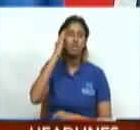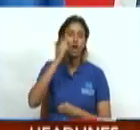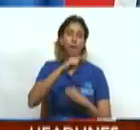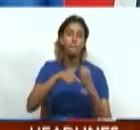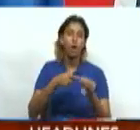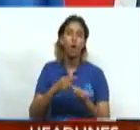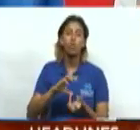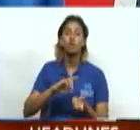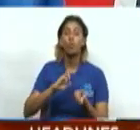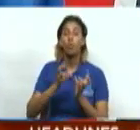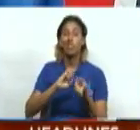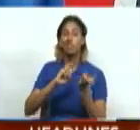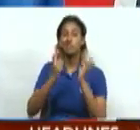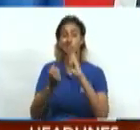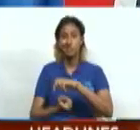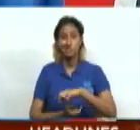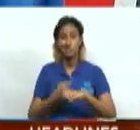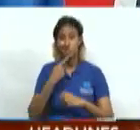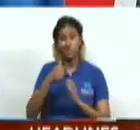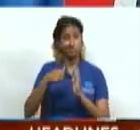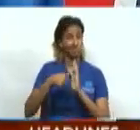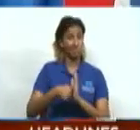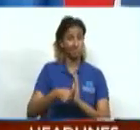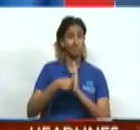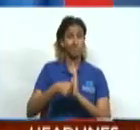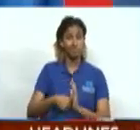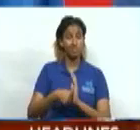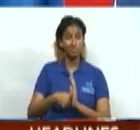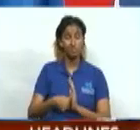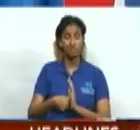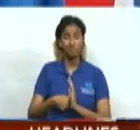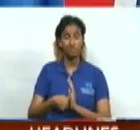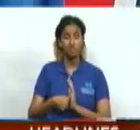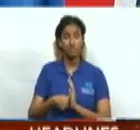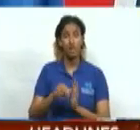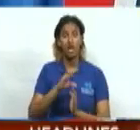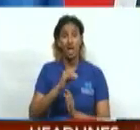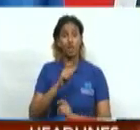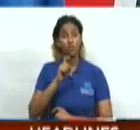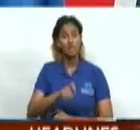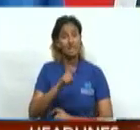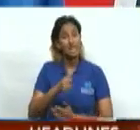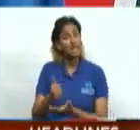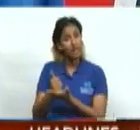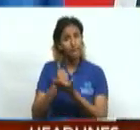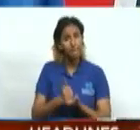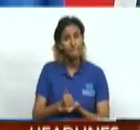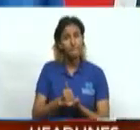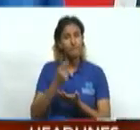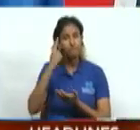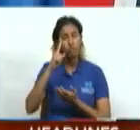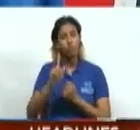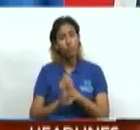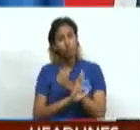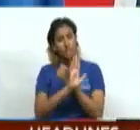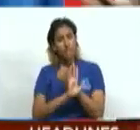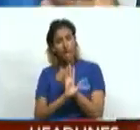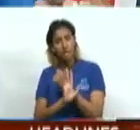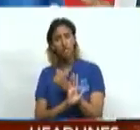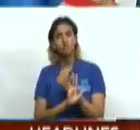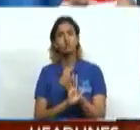by climate change, and we need help in protecting ourselves.